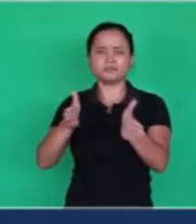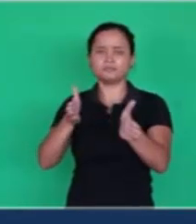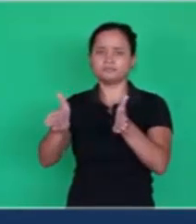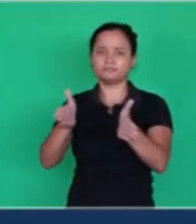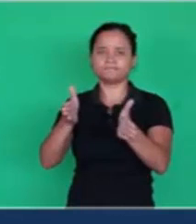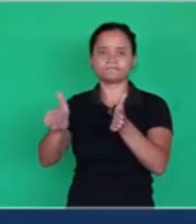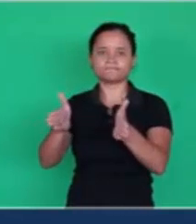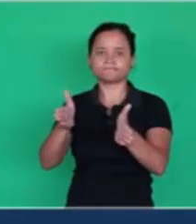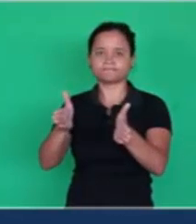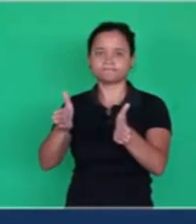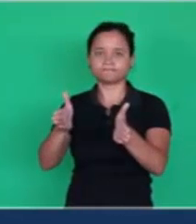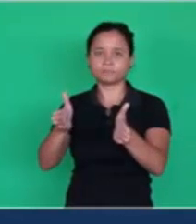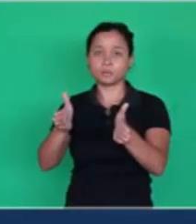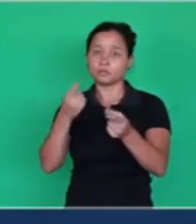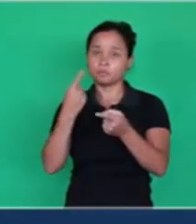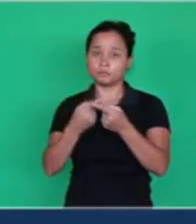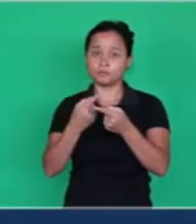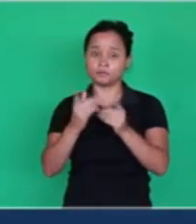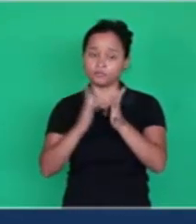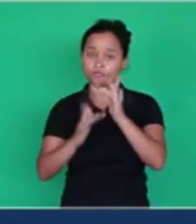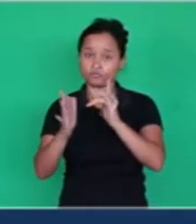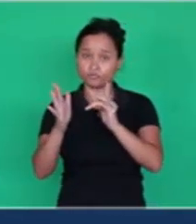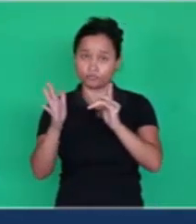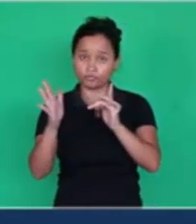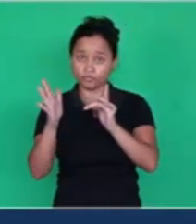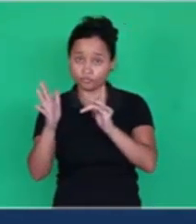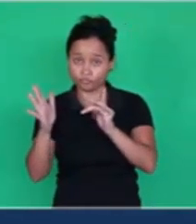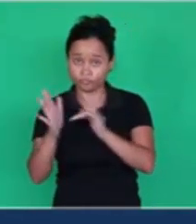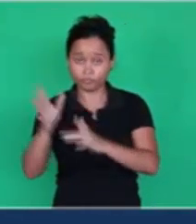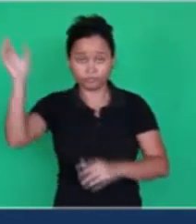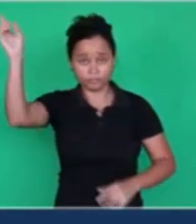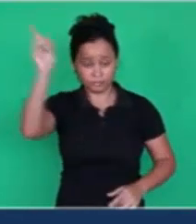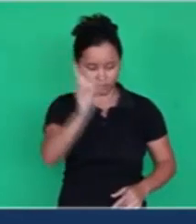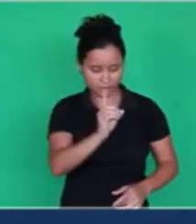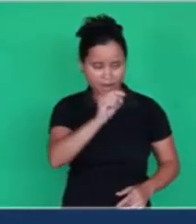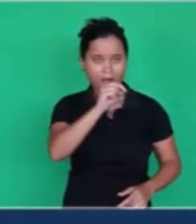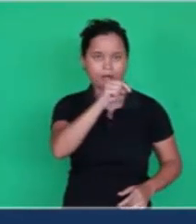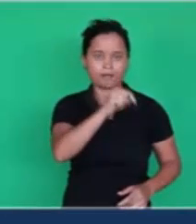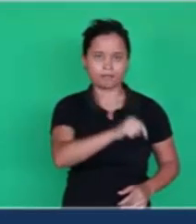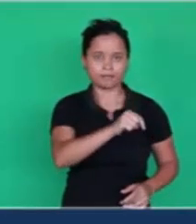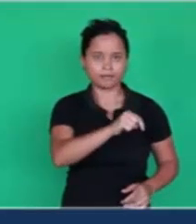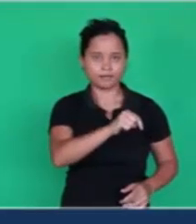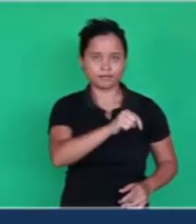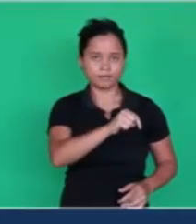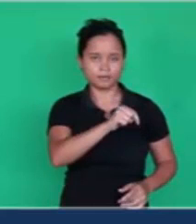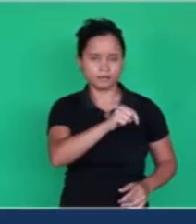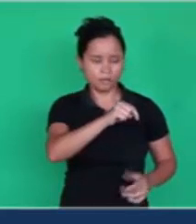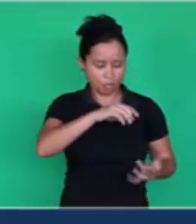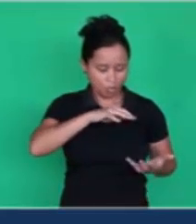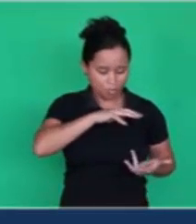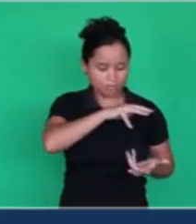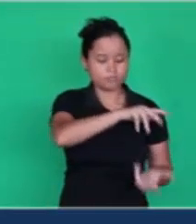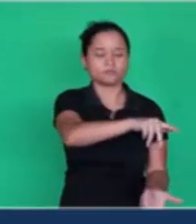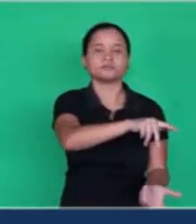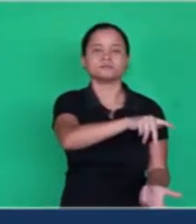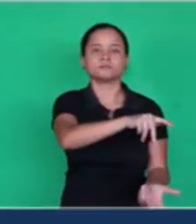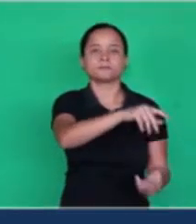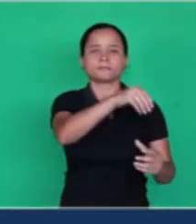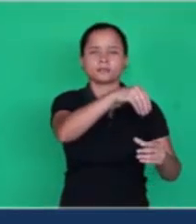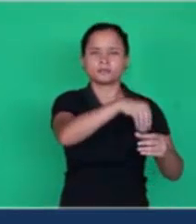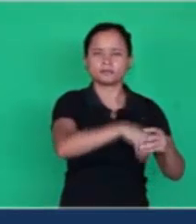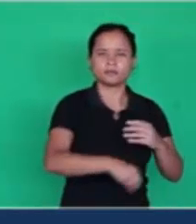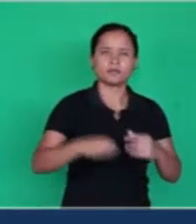enters into the world, and this world is temporary. He enters the